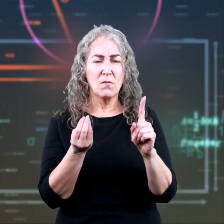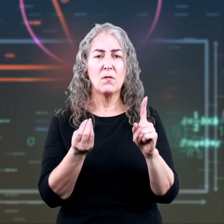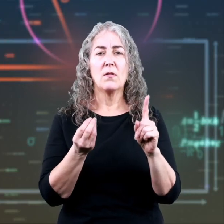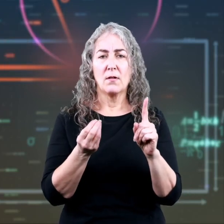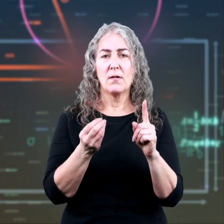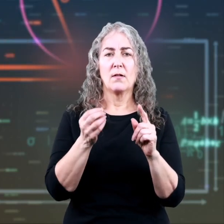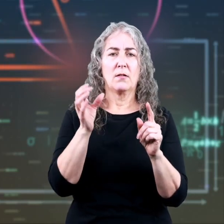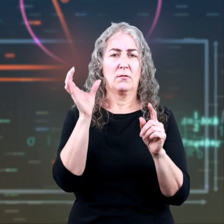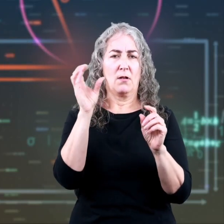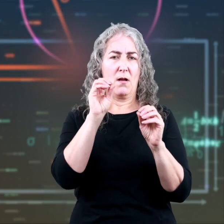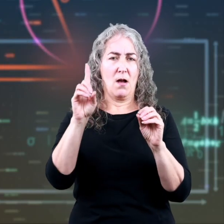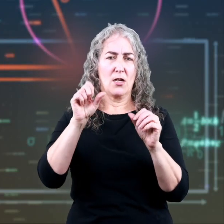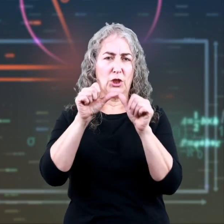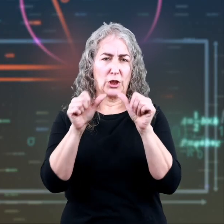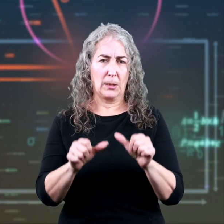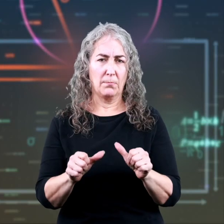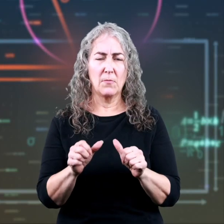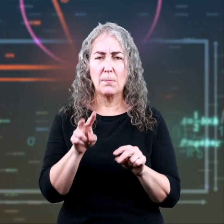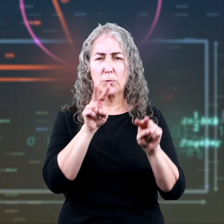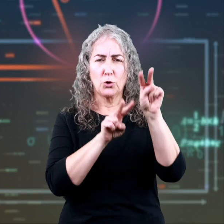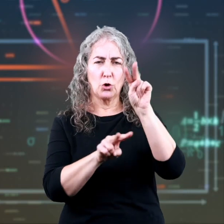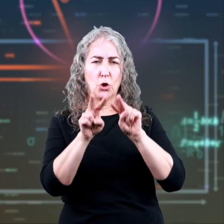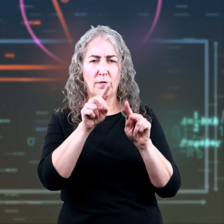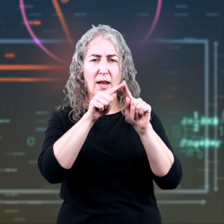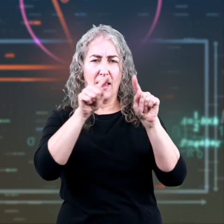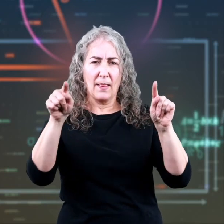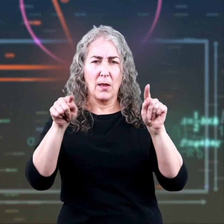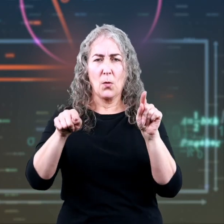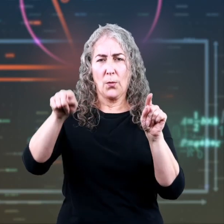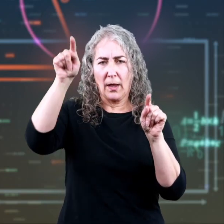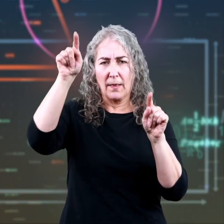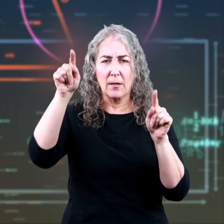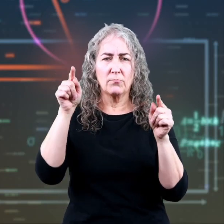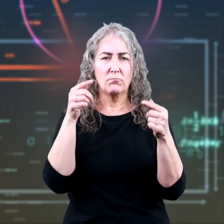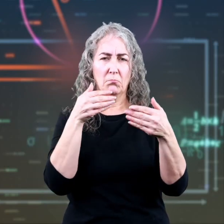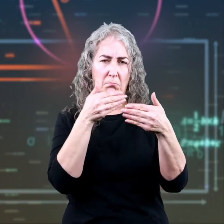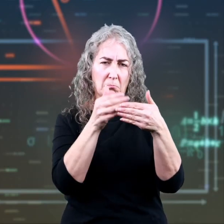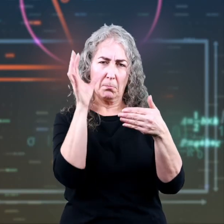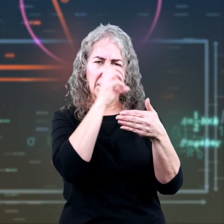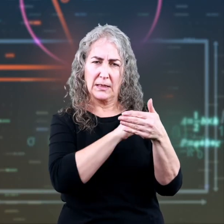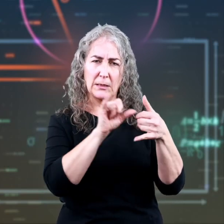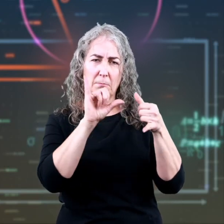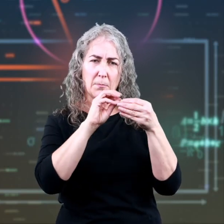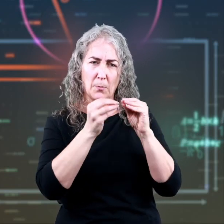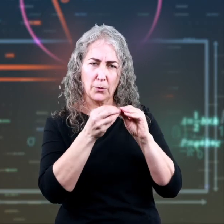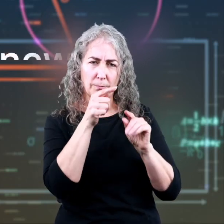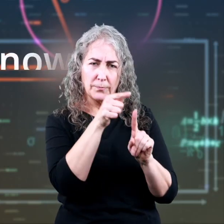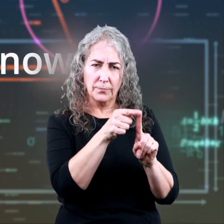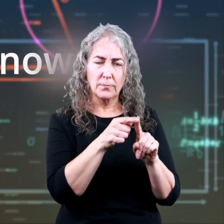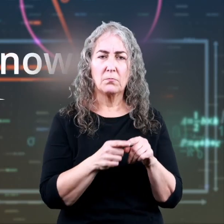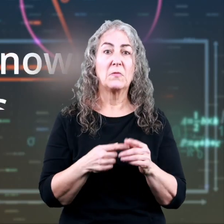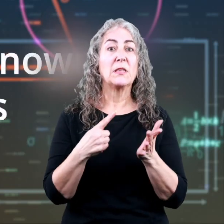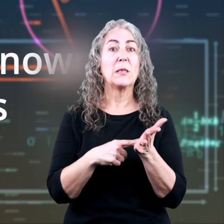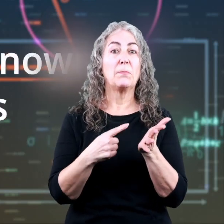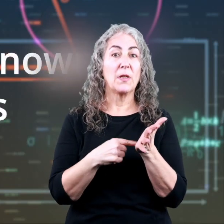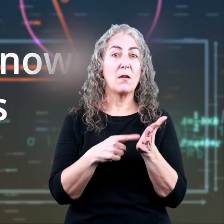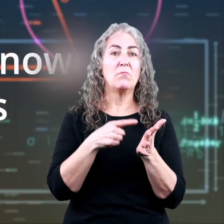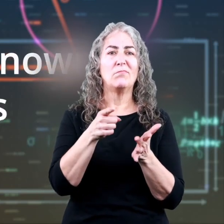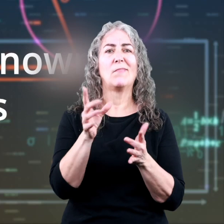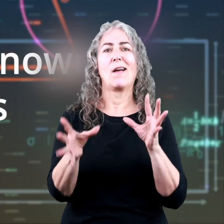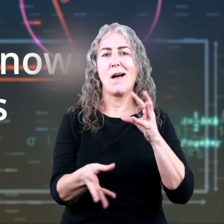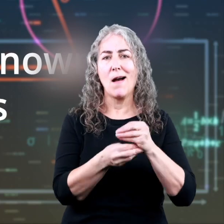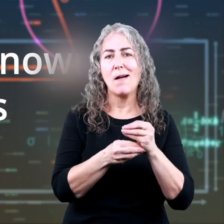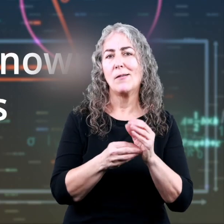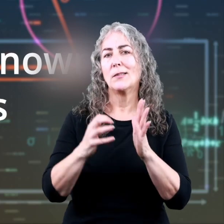odd shaped figures is to observe the lengths or widths directly across from the missing measurements. Other times, you have to